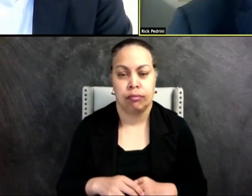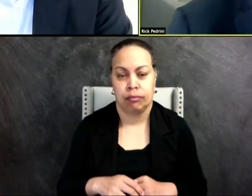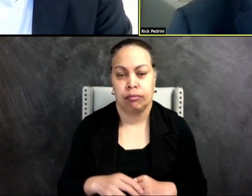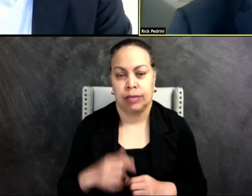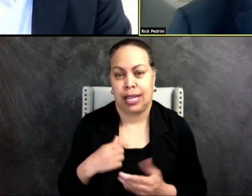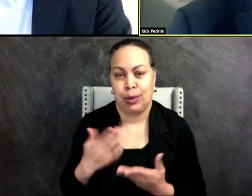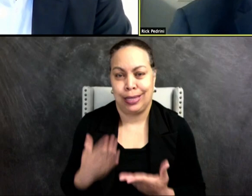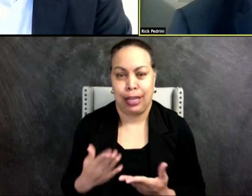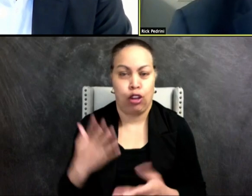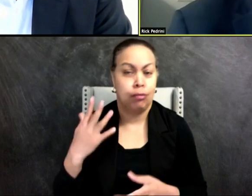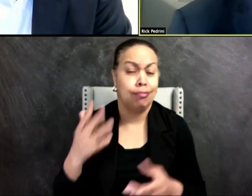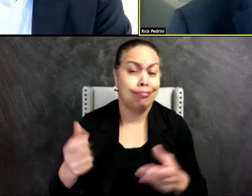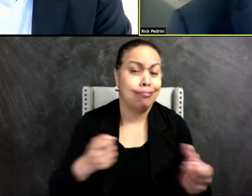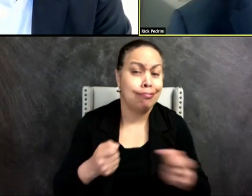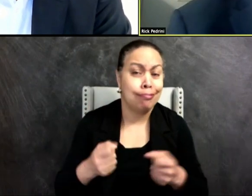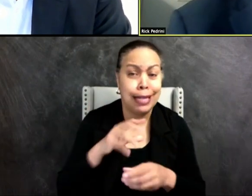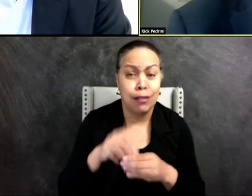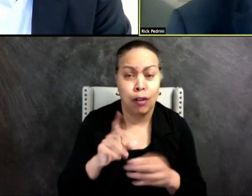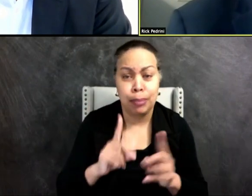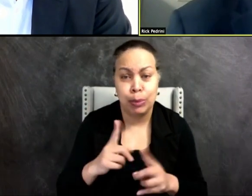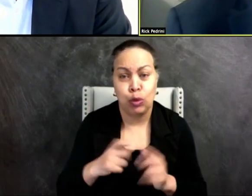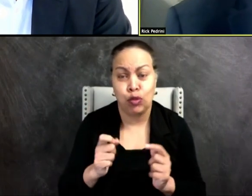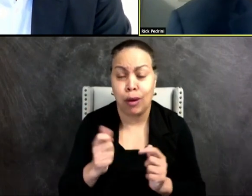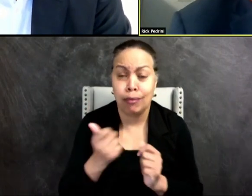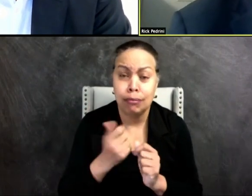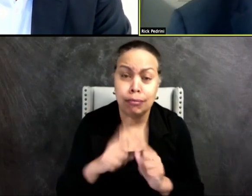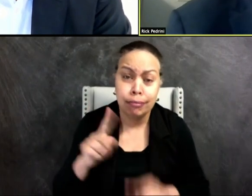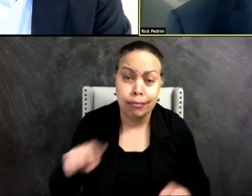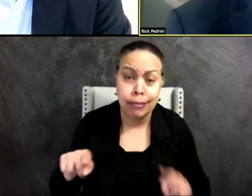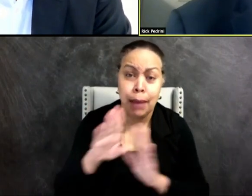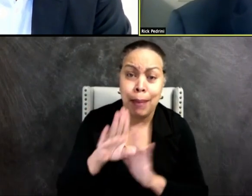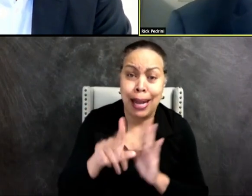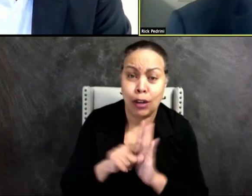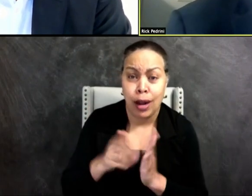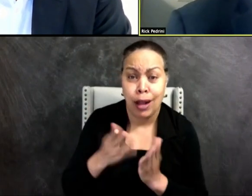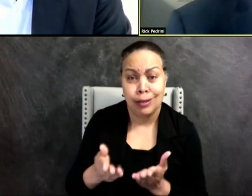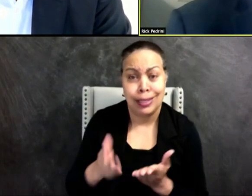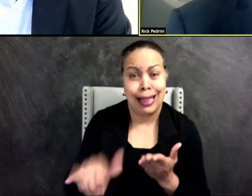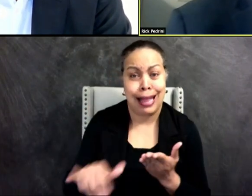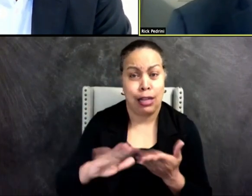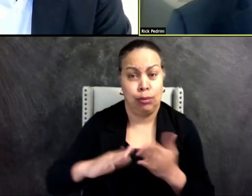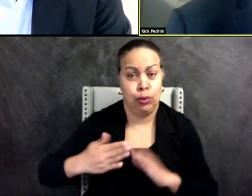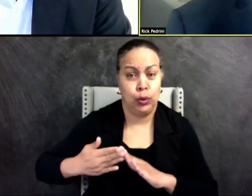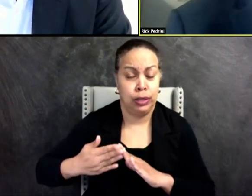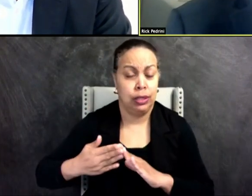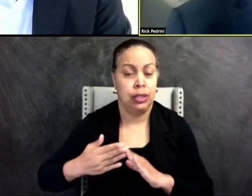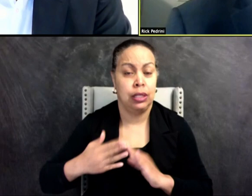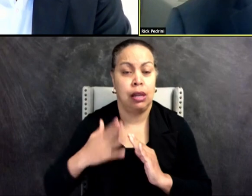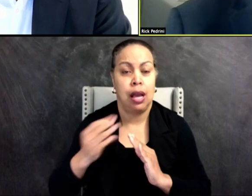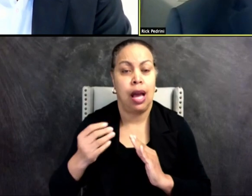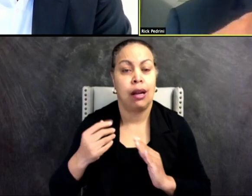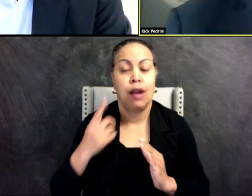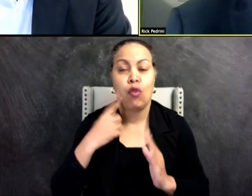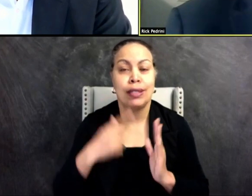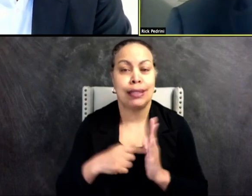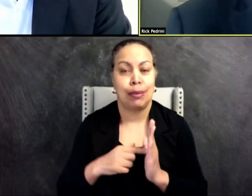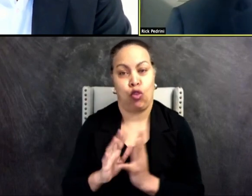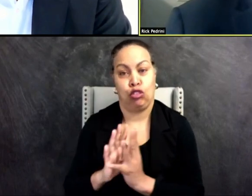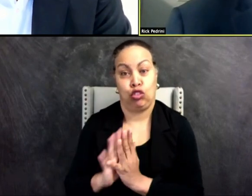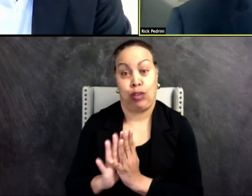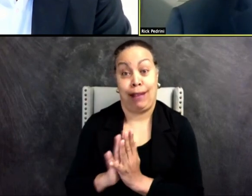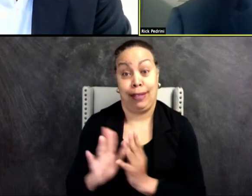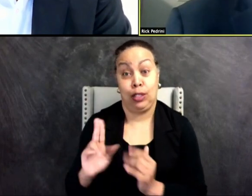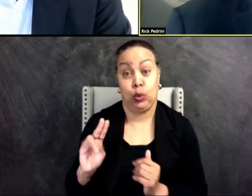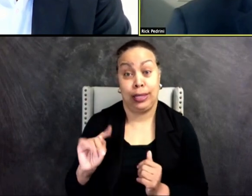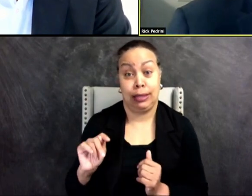people from all every background in the community was that the traffic unit, the